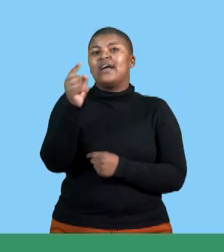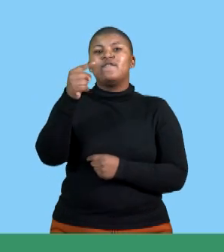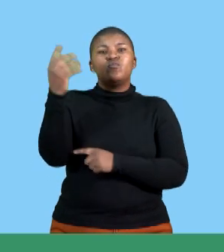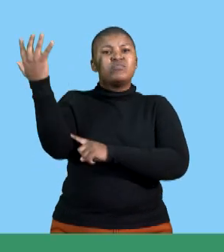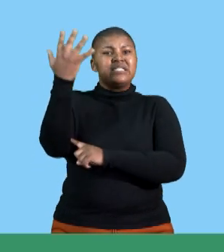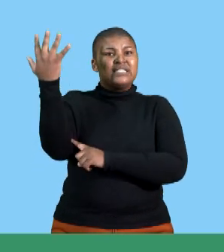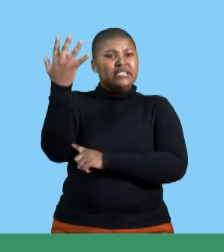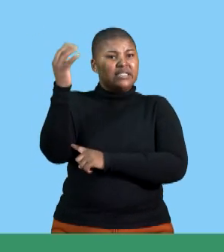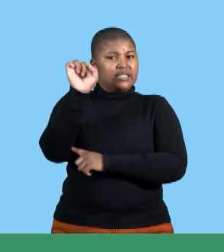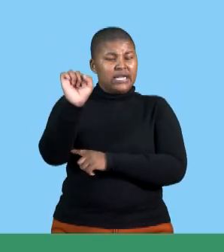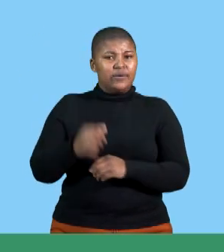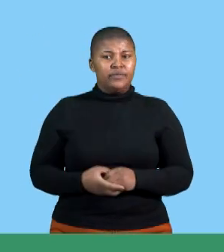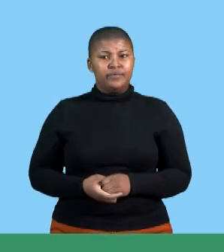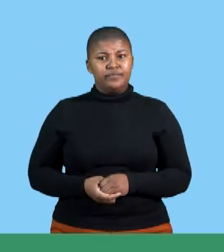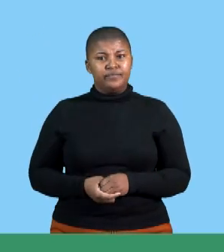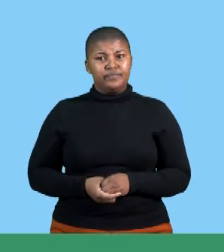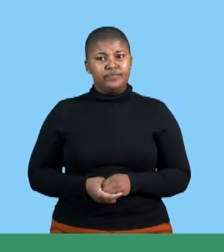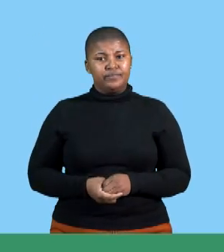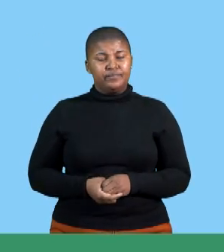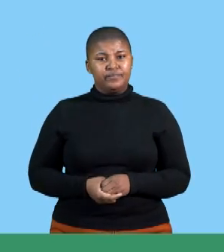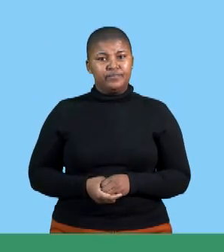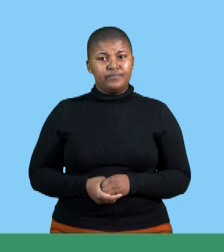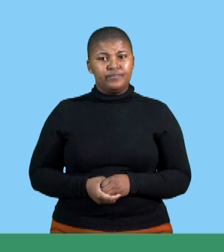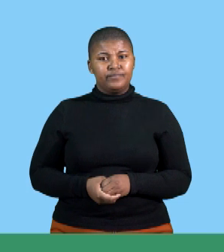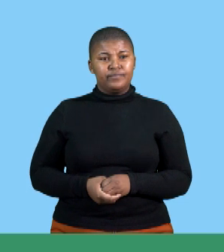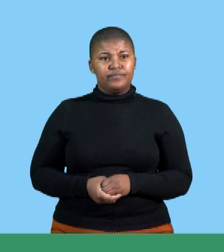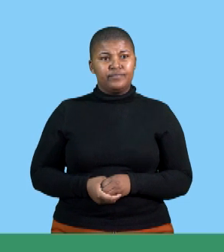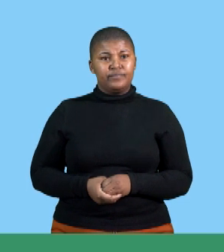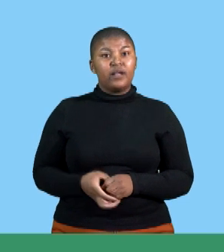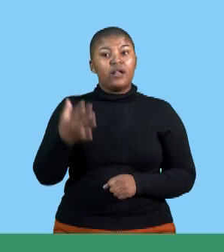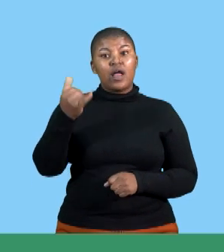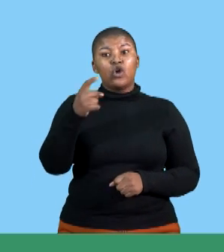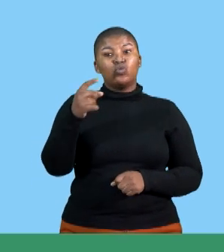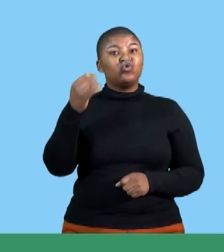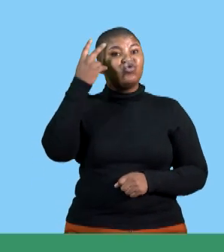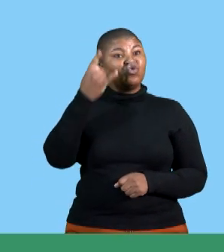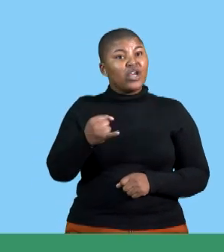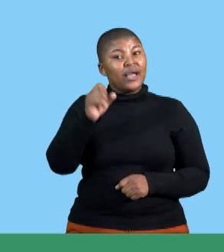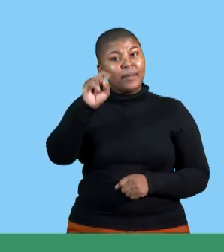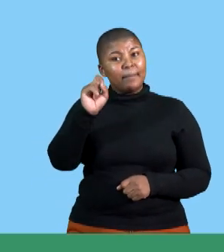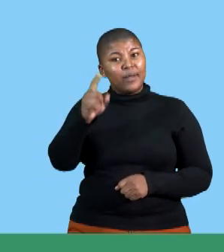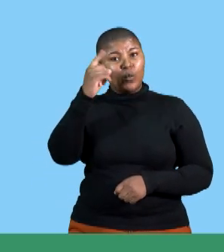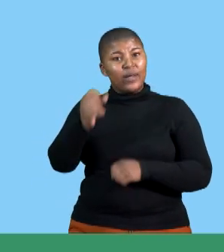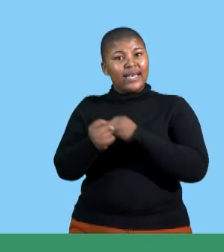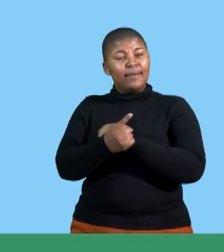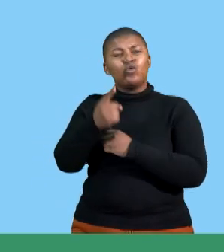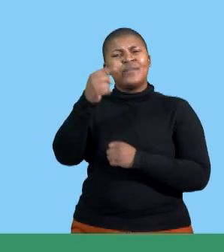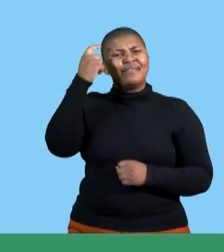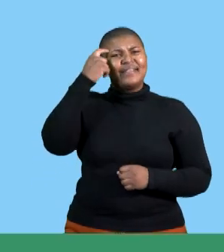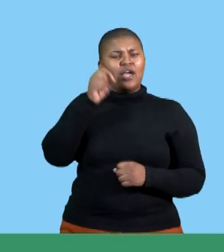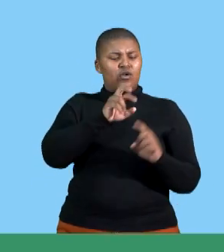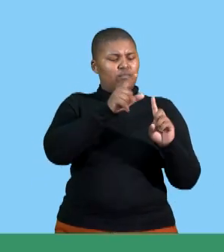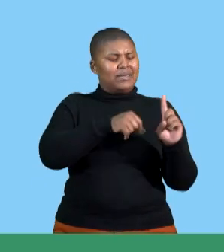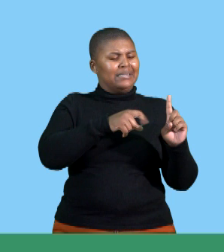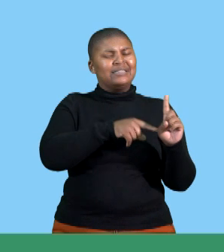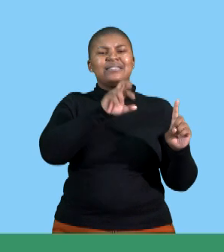of this presentation right in presenting the information so so by looking at the scenario what do you think riboni